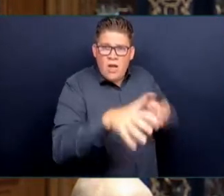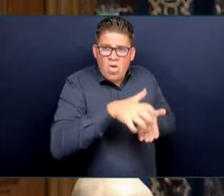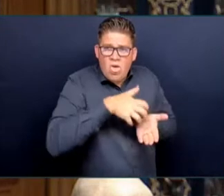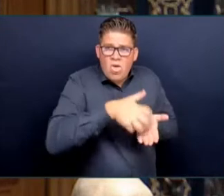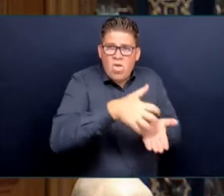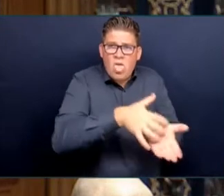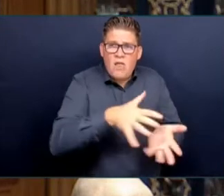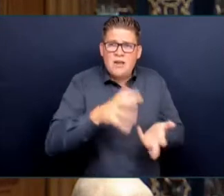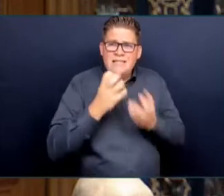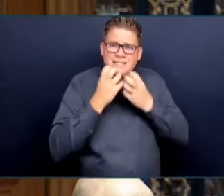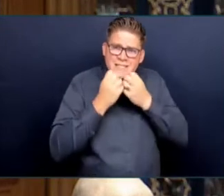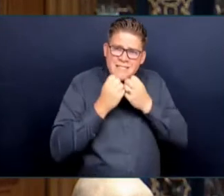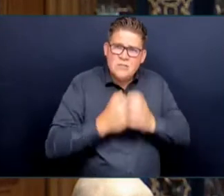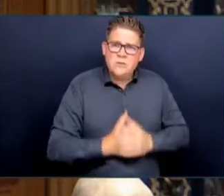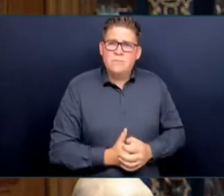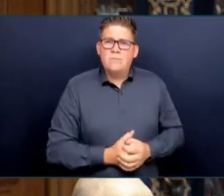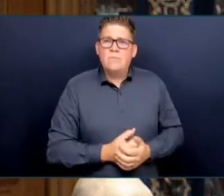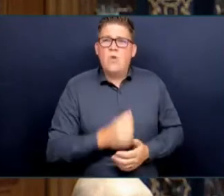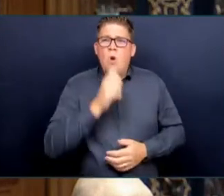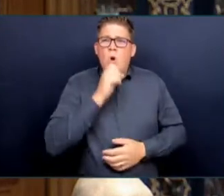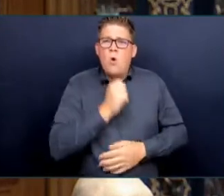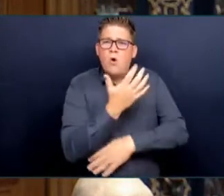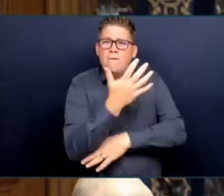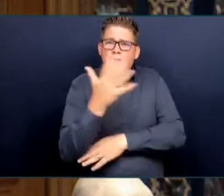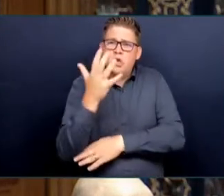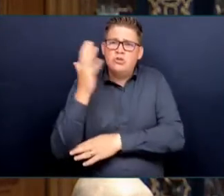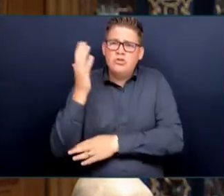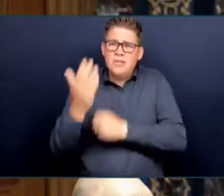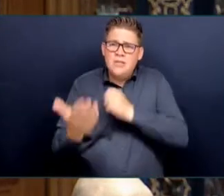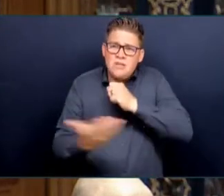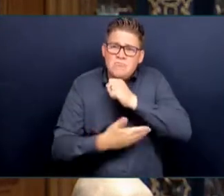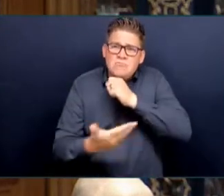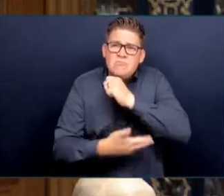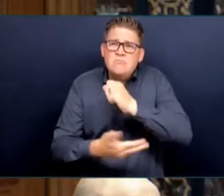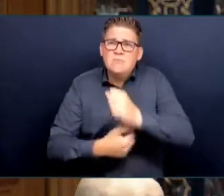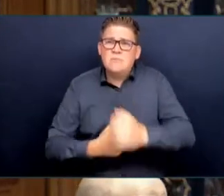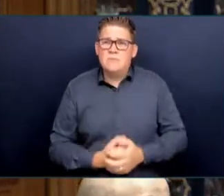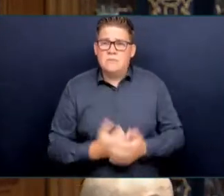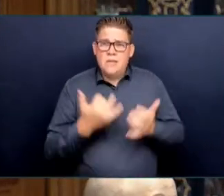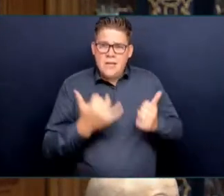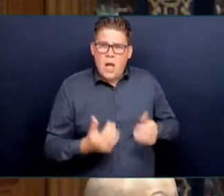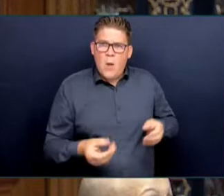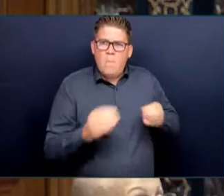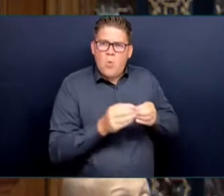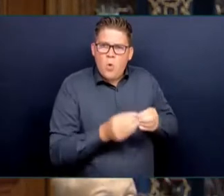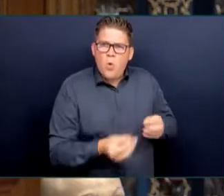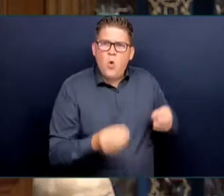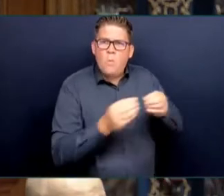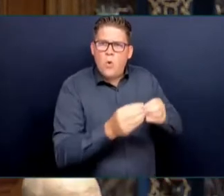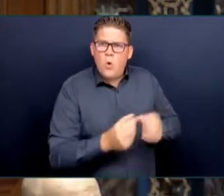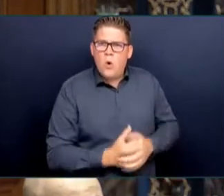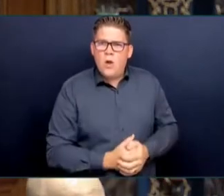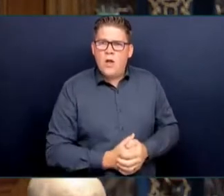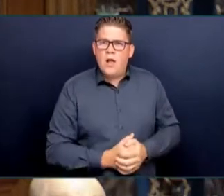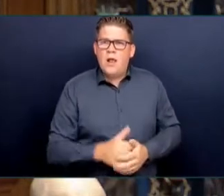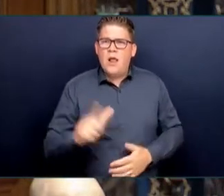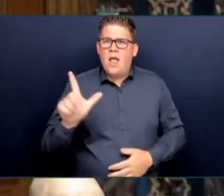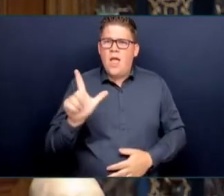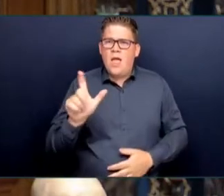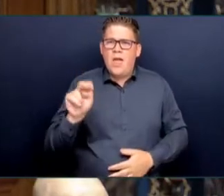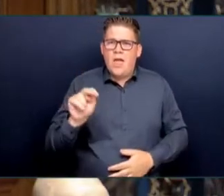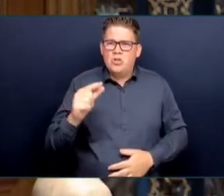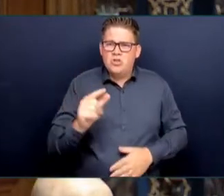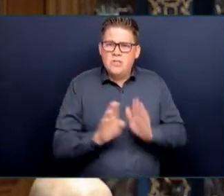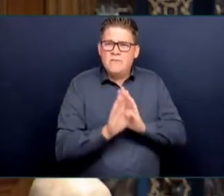more LNG development. Meeting with oil and gas lobbyists happens as many times as 80 times